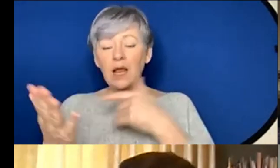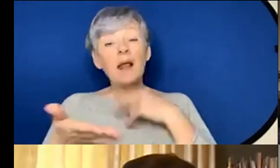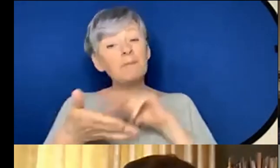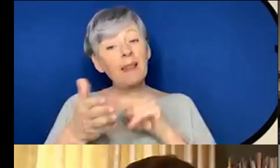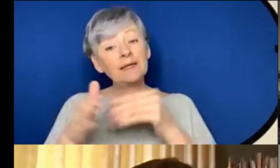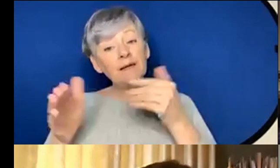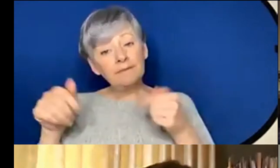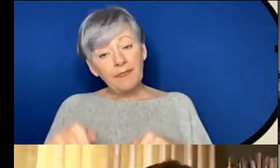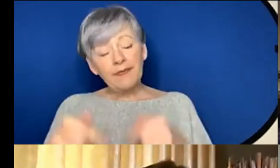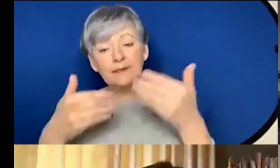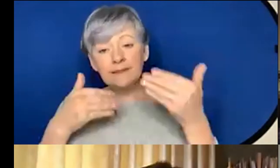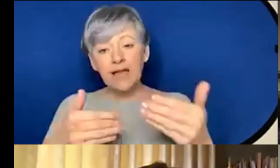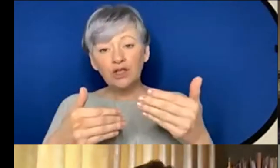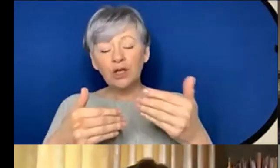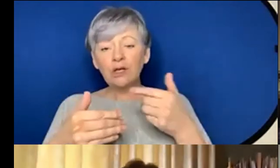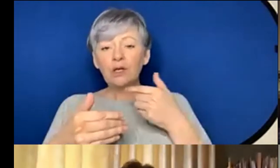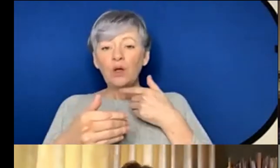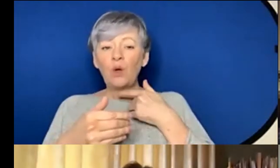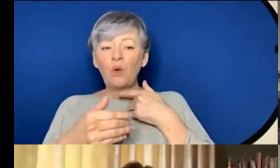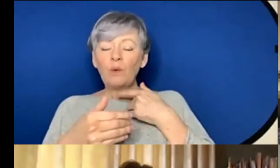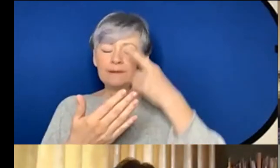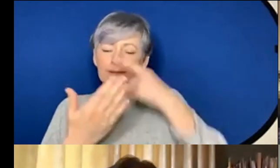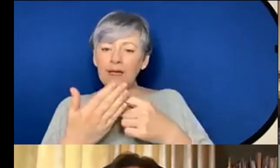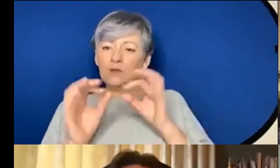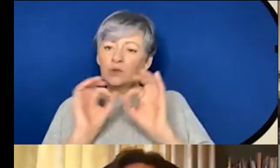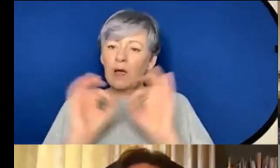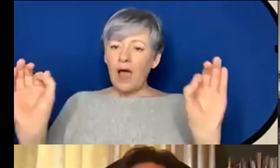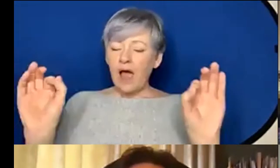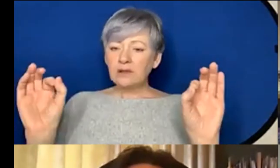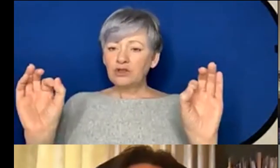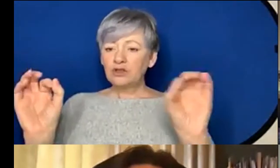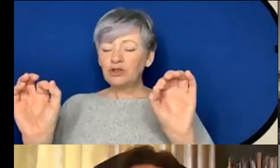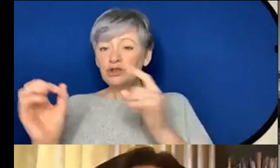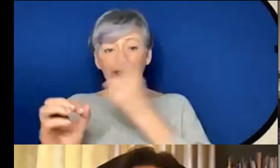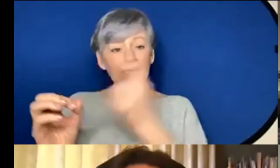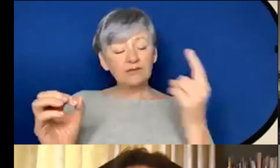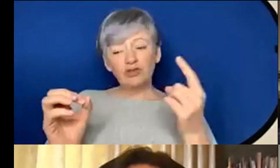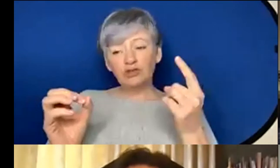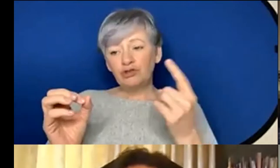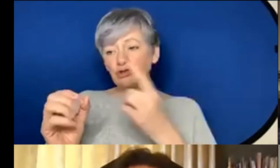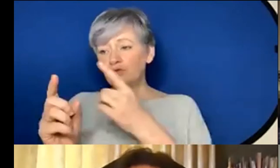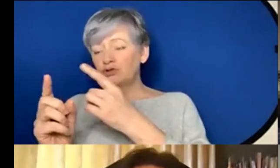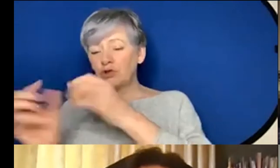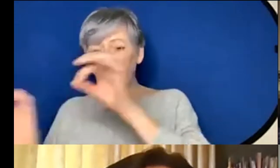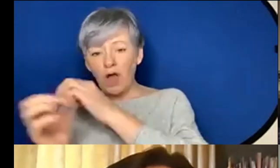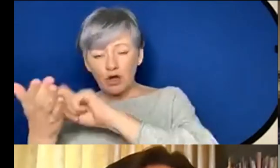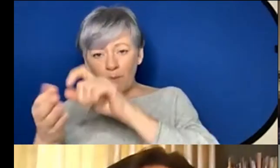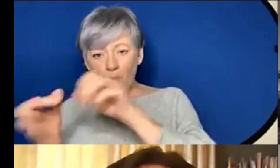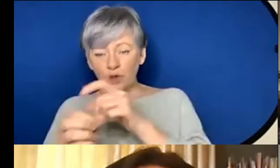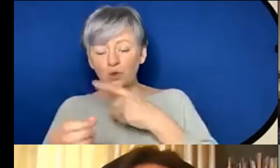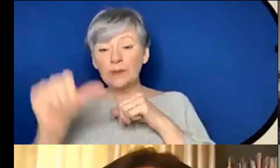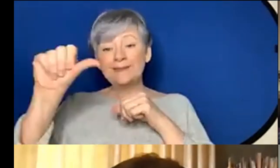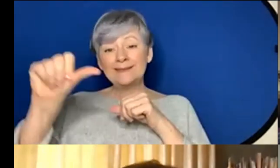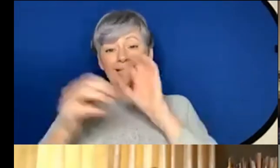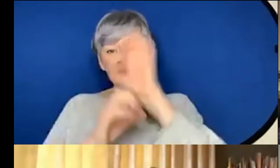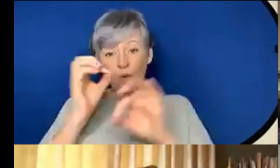we decided to ask each composer to prepare some responses to six questions so